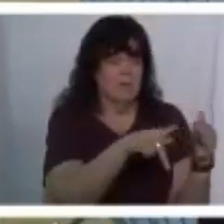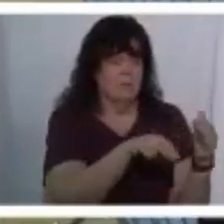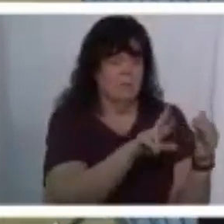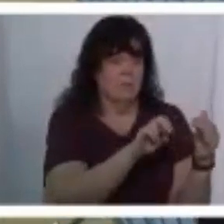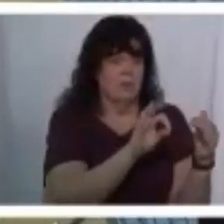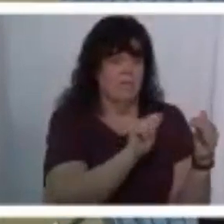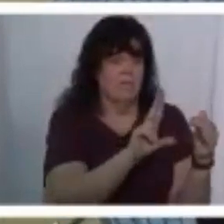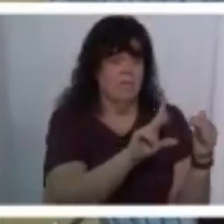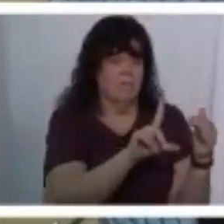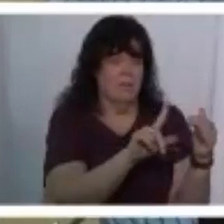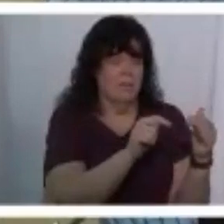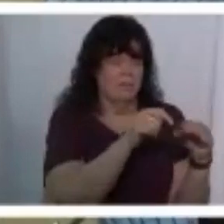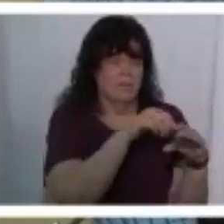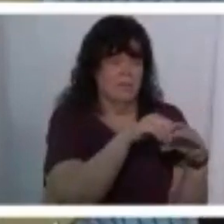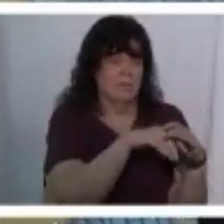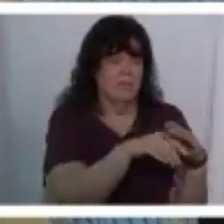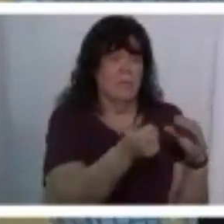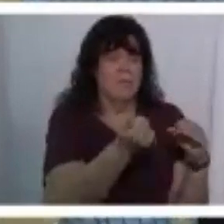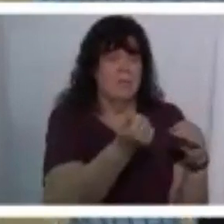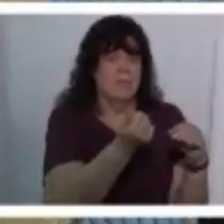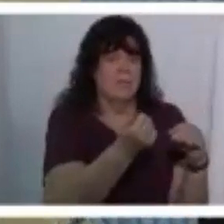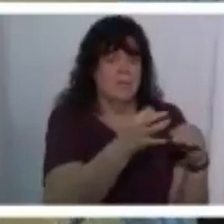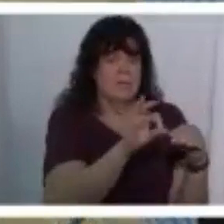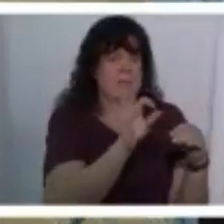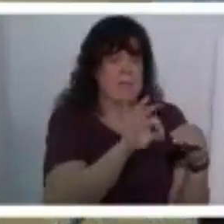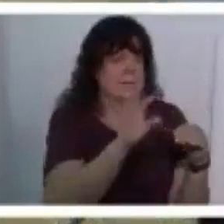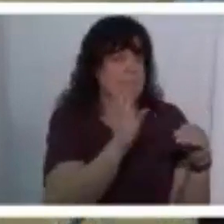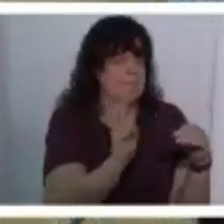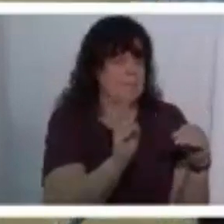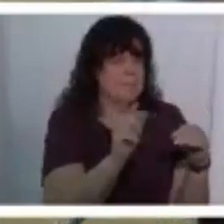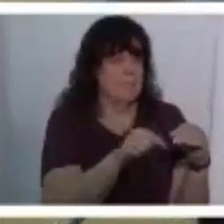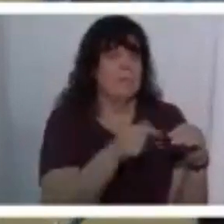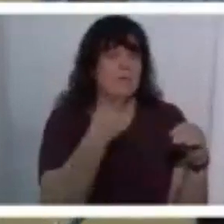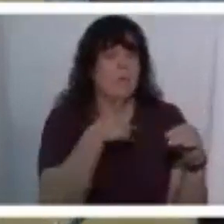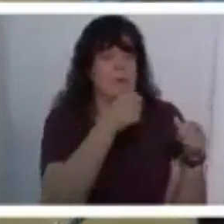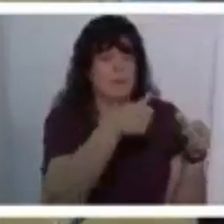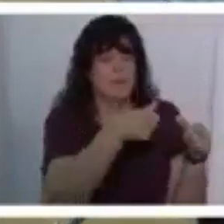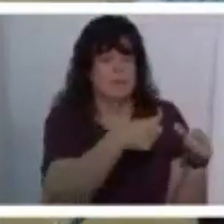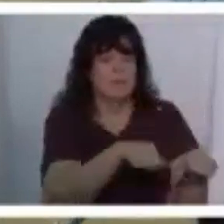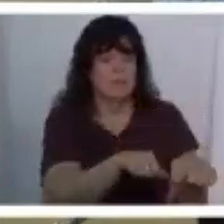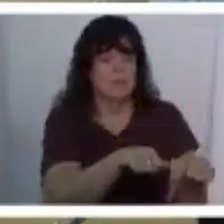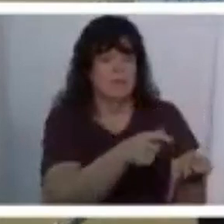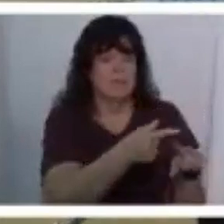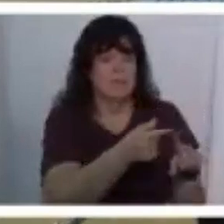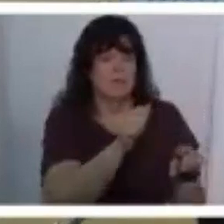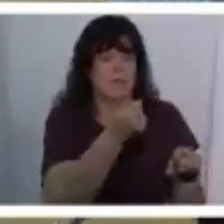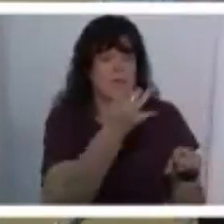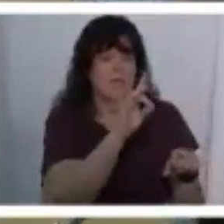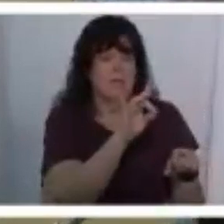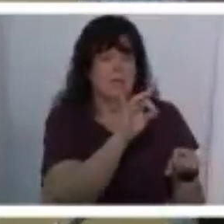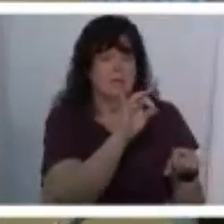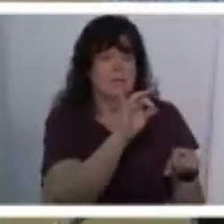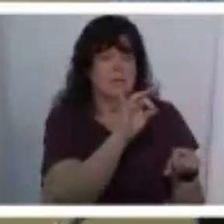that by 1986 uh 96 uh we had declined from the 816 students